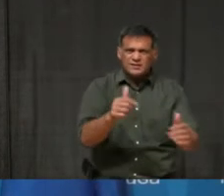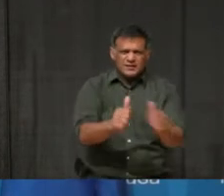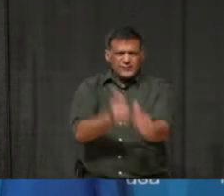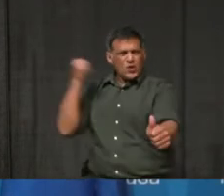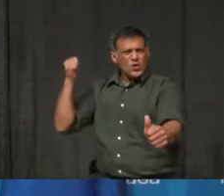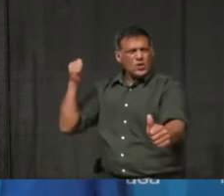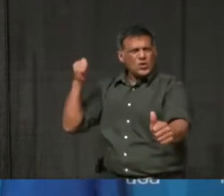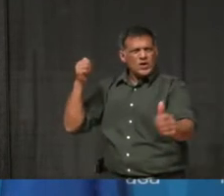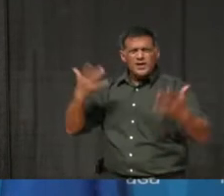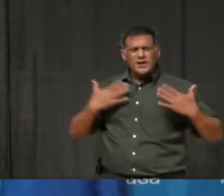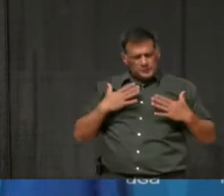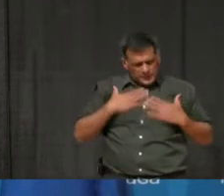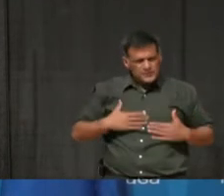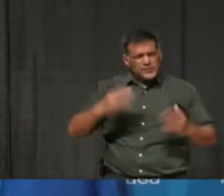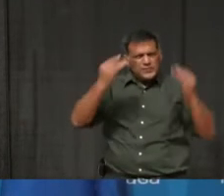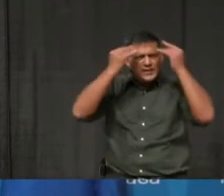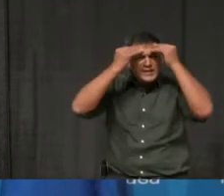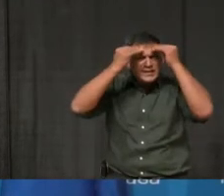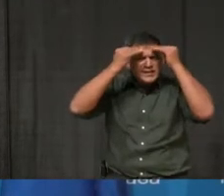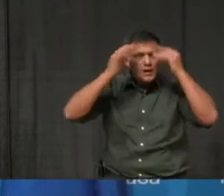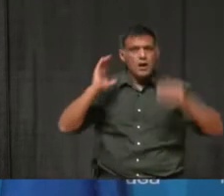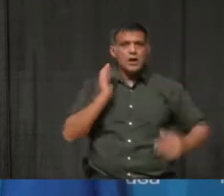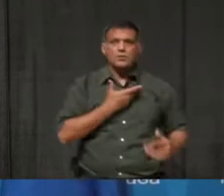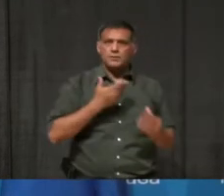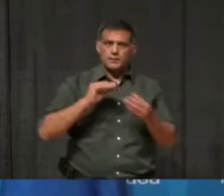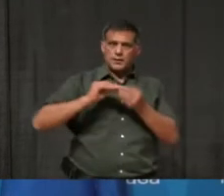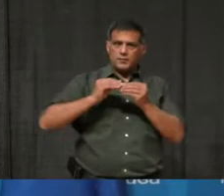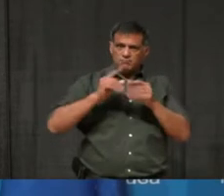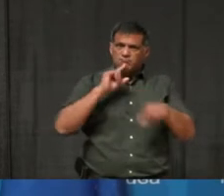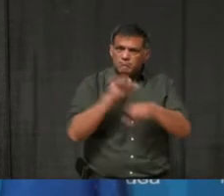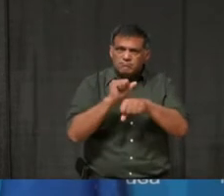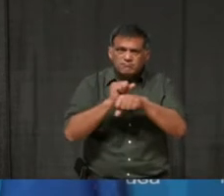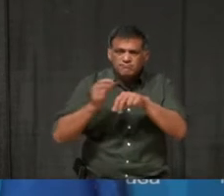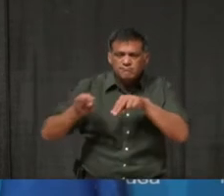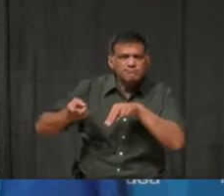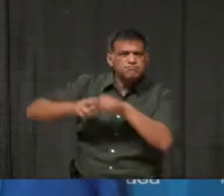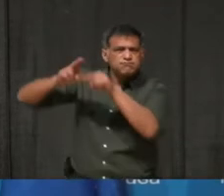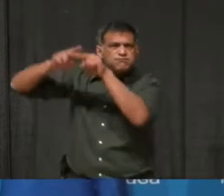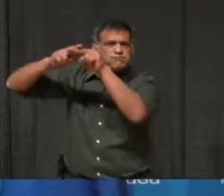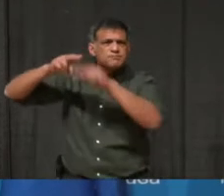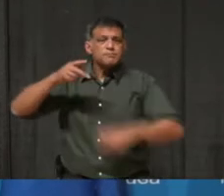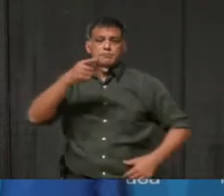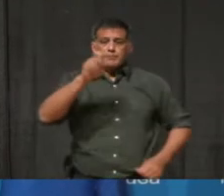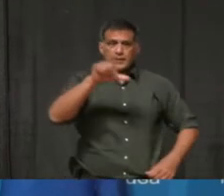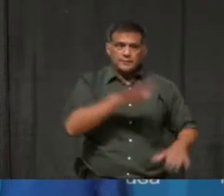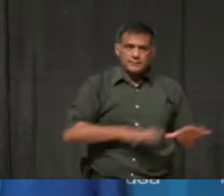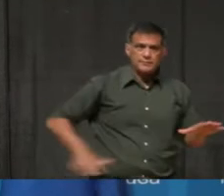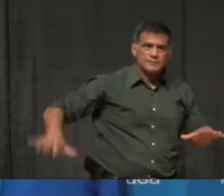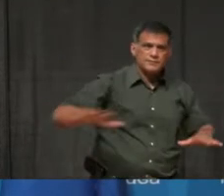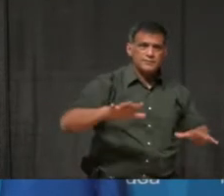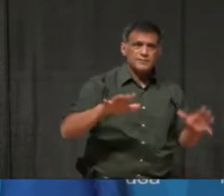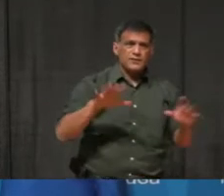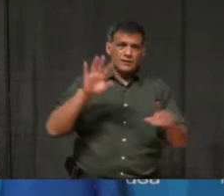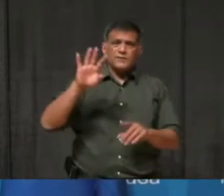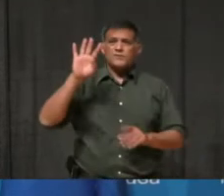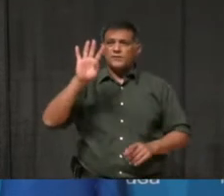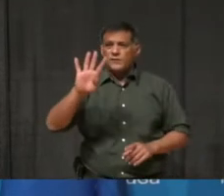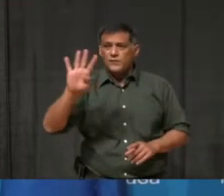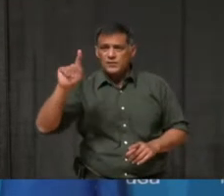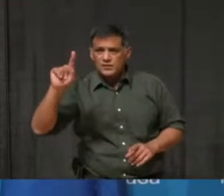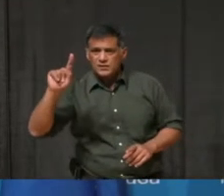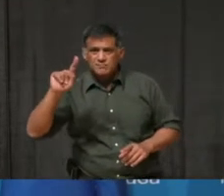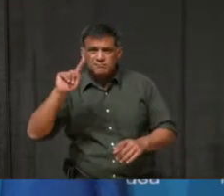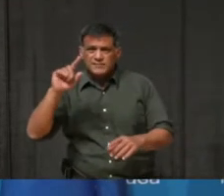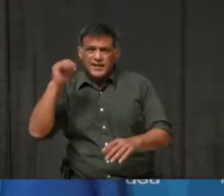Our numbers to date have continued to rise. Peel region is averaging 441 new daily COVID